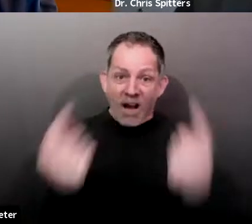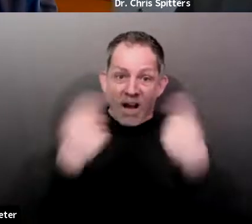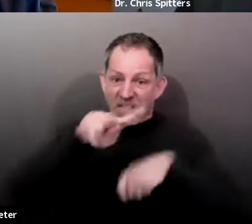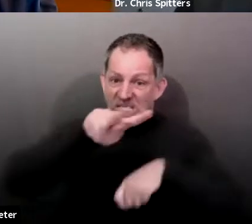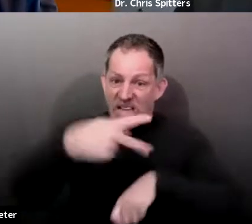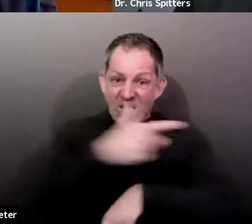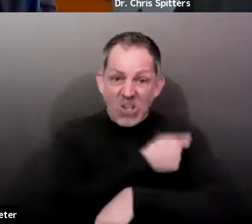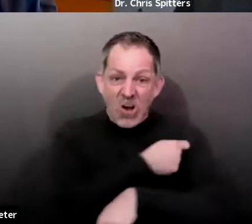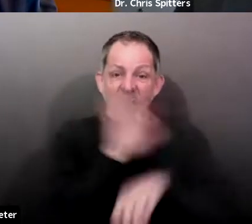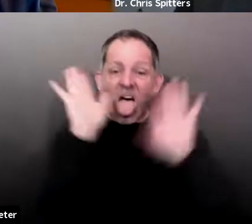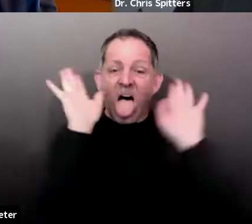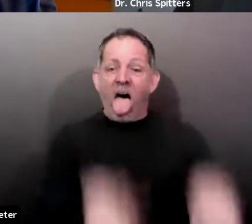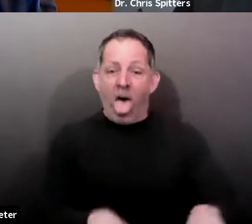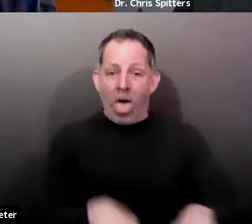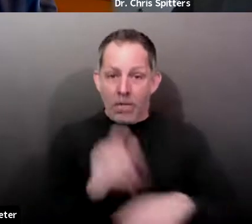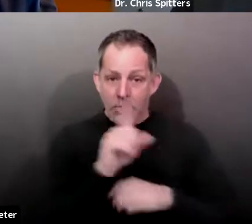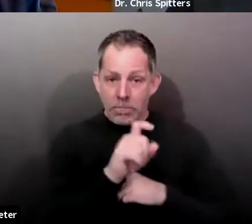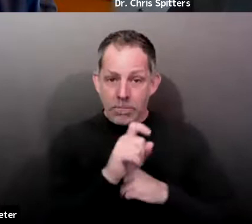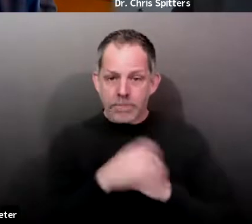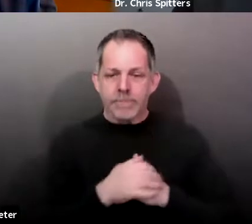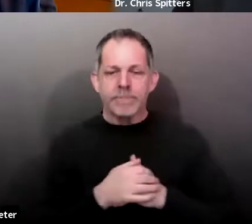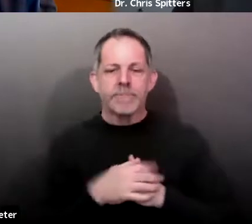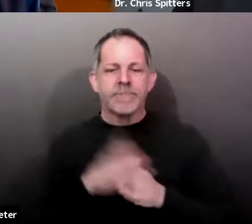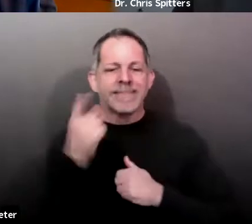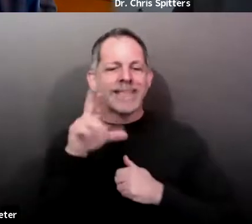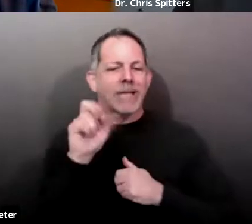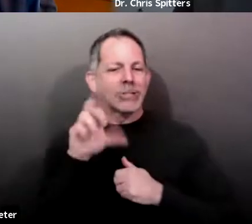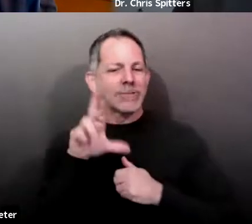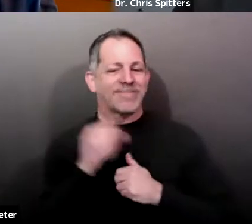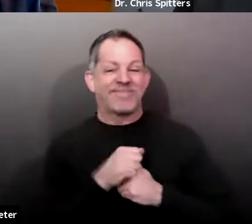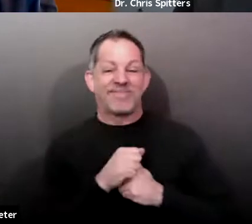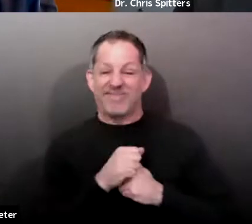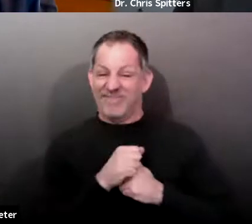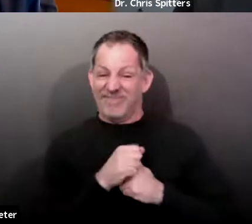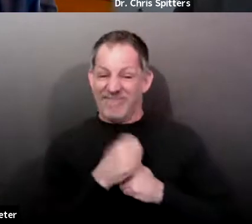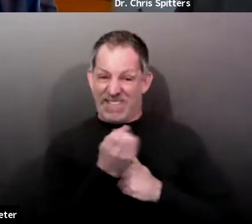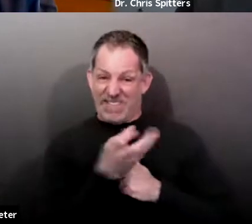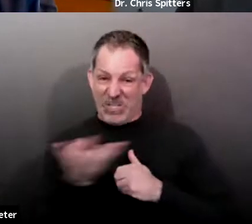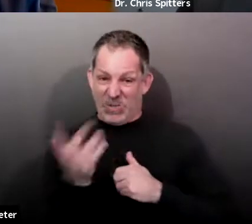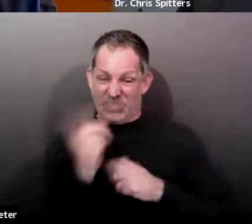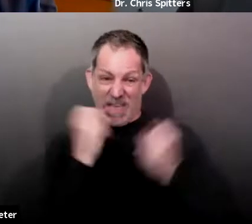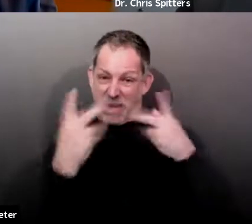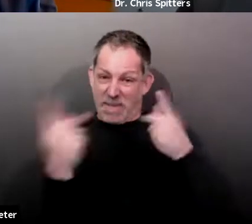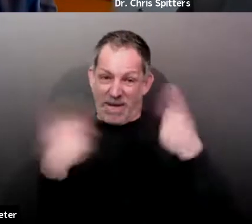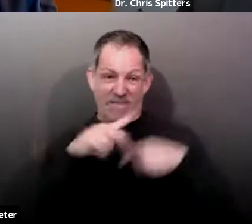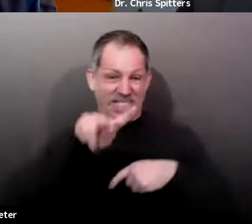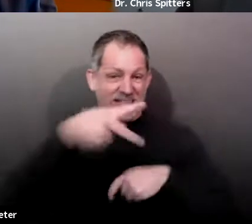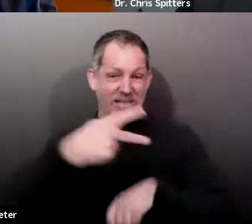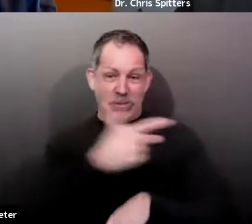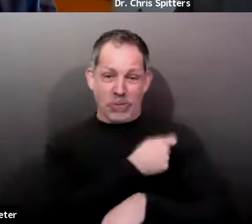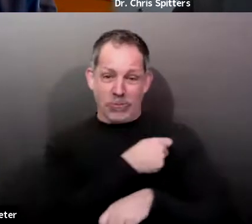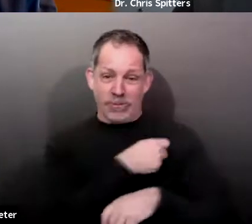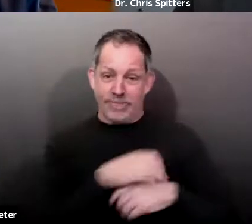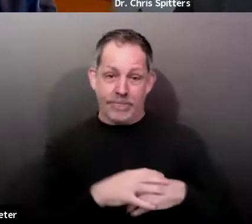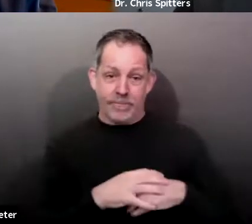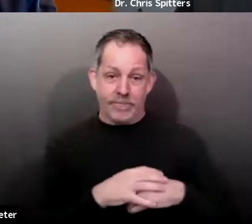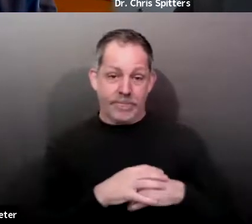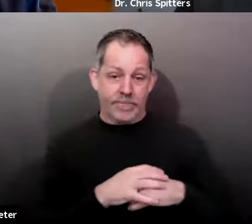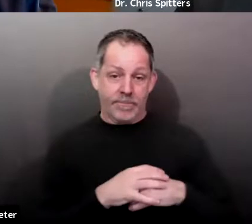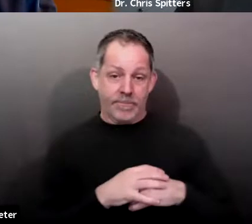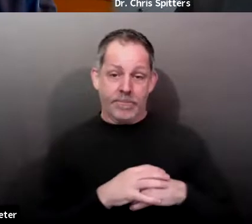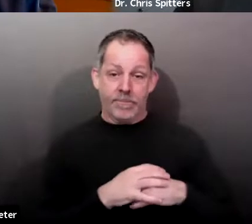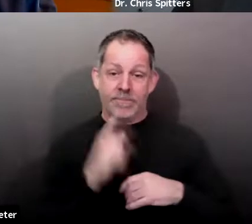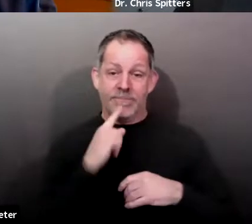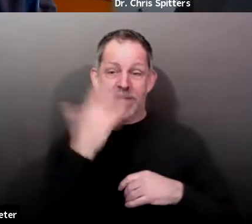No, uh, not many, a few, it sounds to like 15% or so not coming back. And, uh, you know,